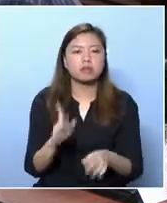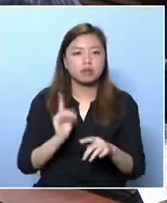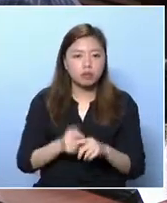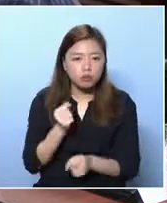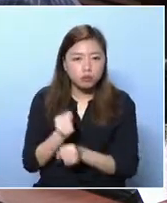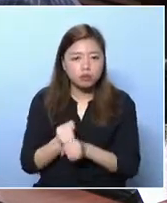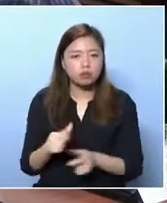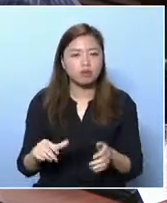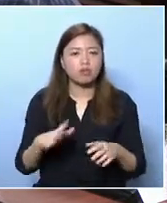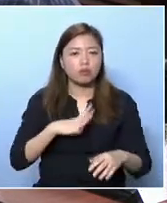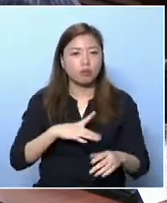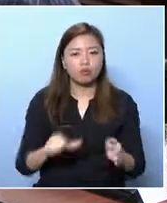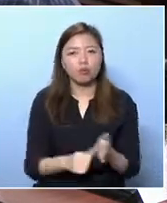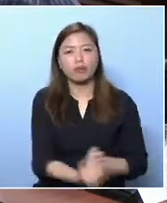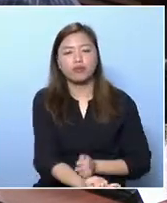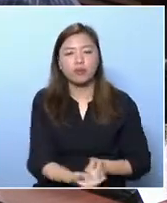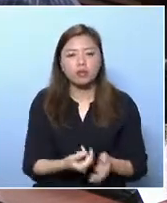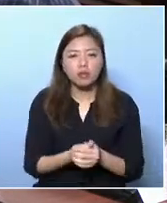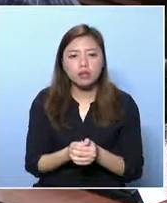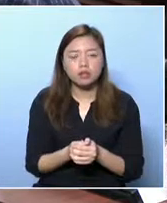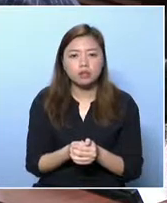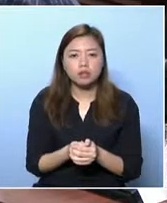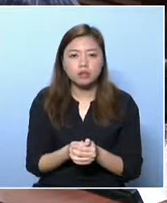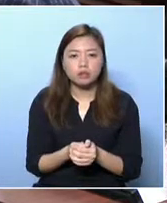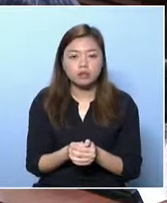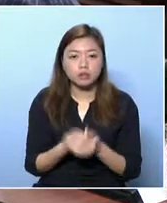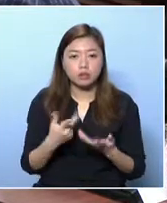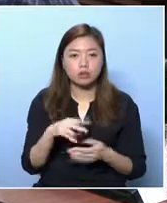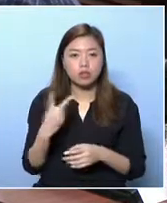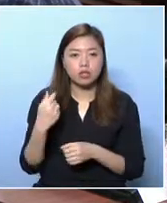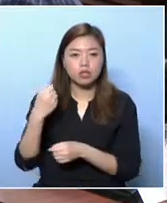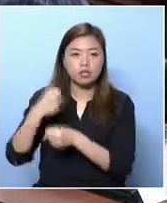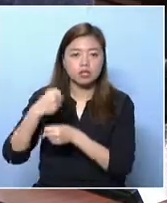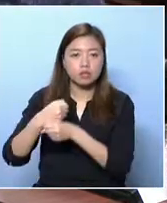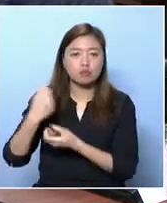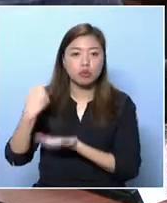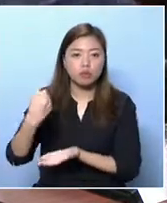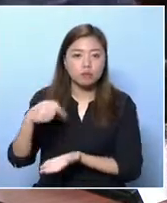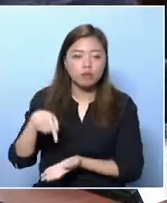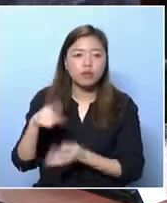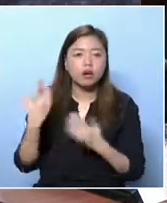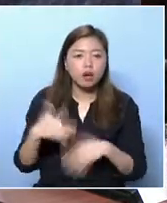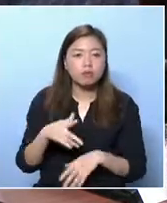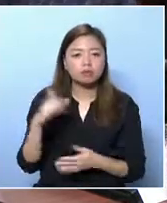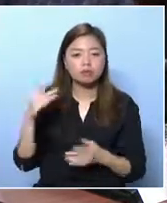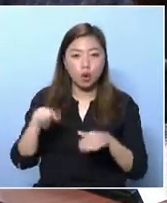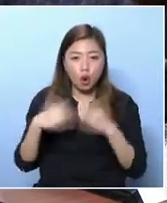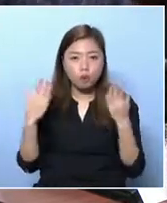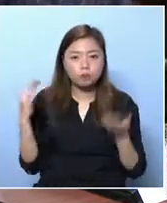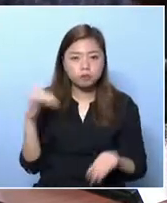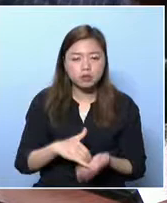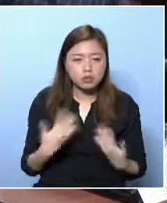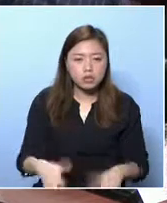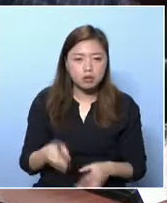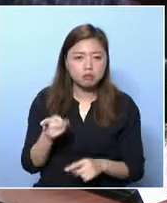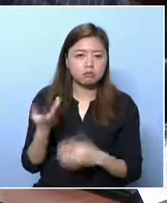We know that among the poor, the working poor is in the worst situation. And for the working family